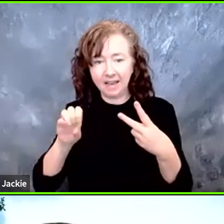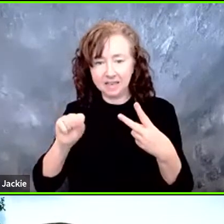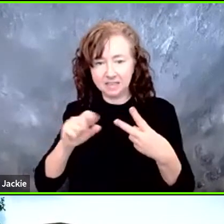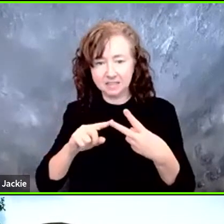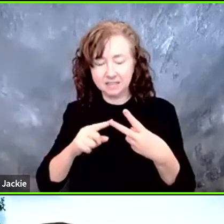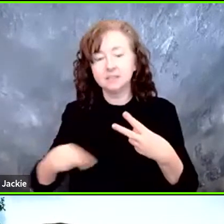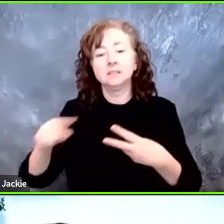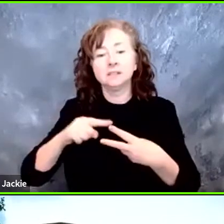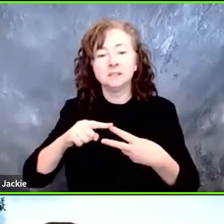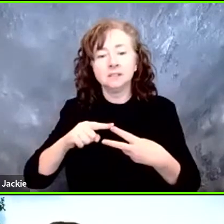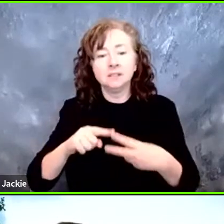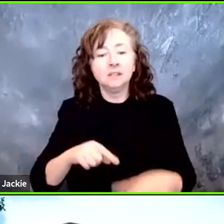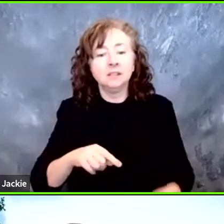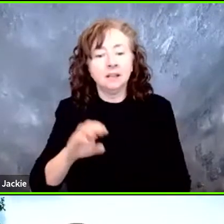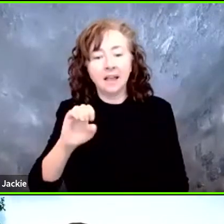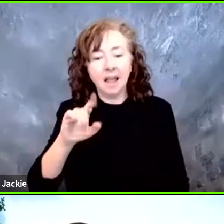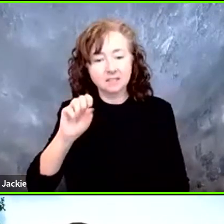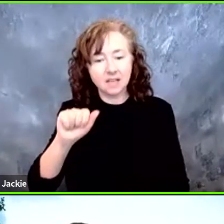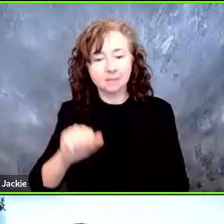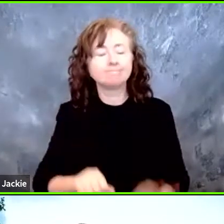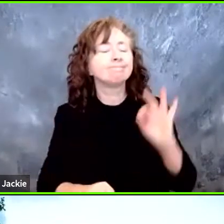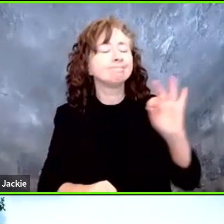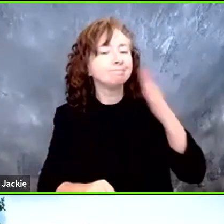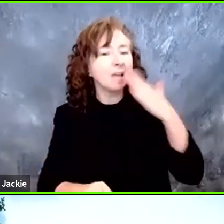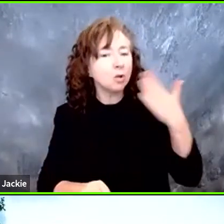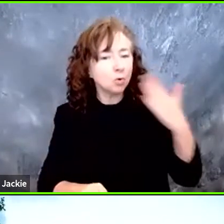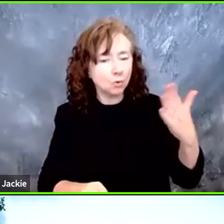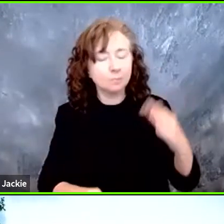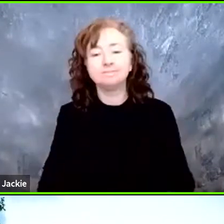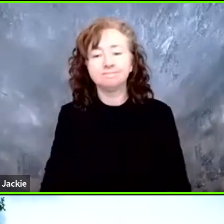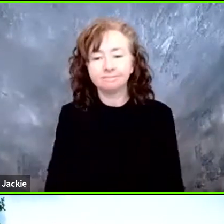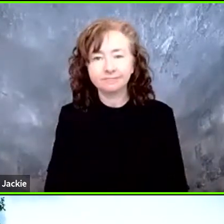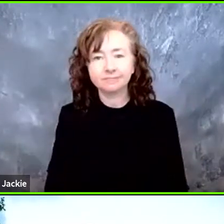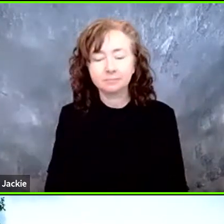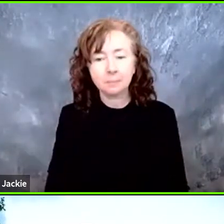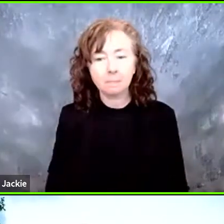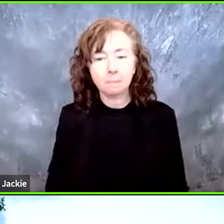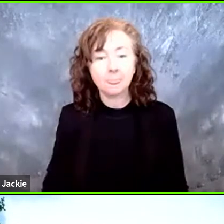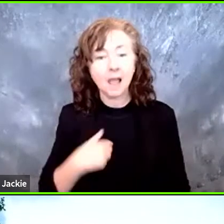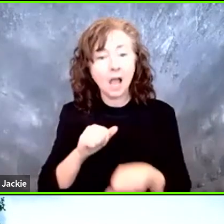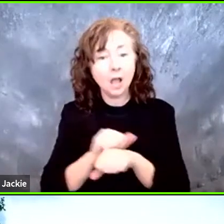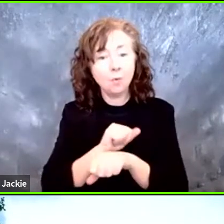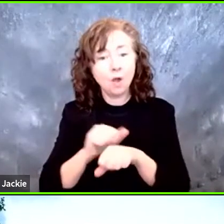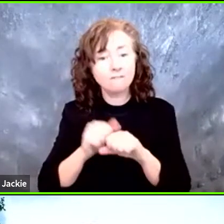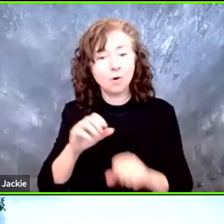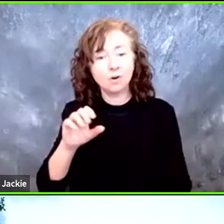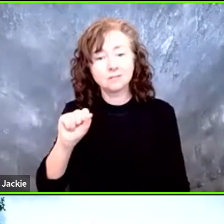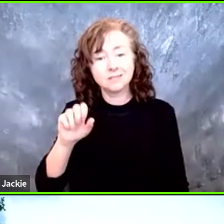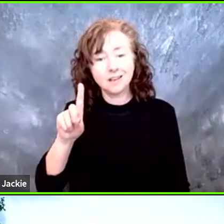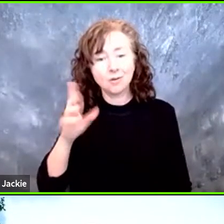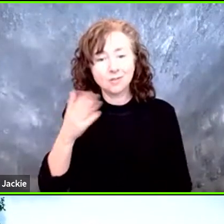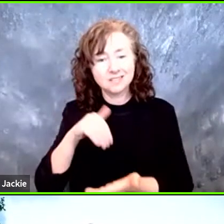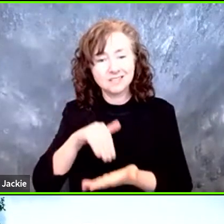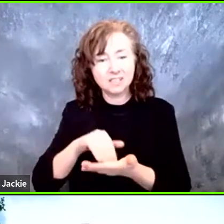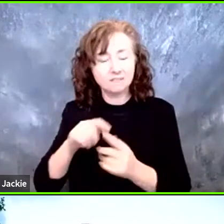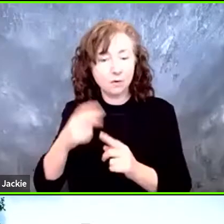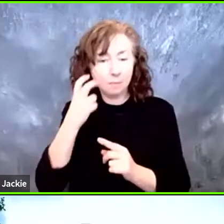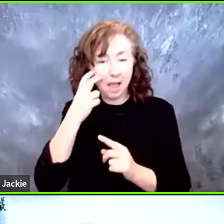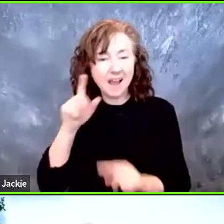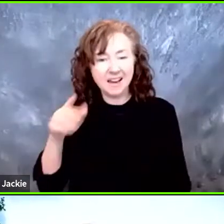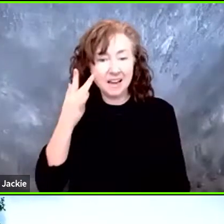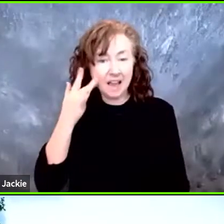Yes. Hi. Good afternoon, everybody. Thank you for the opportunity. I work for San Diego Center for the Blind in California.